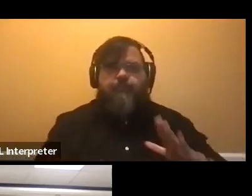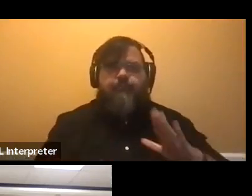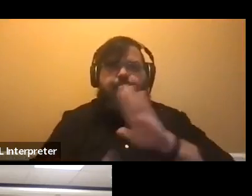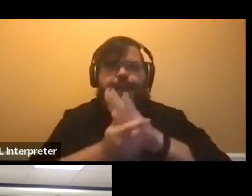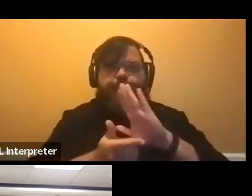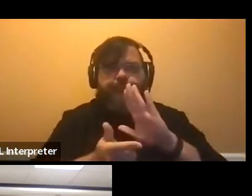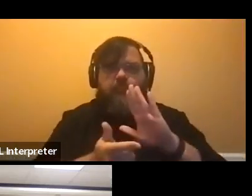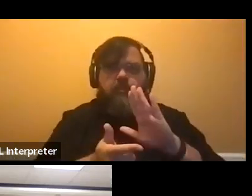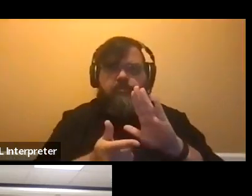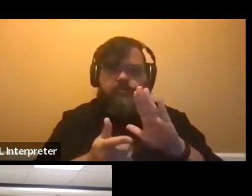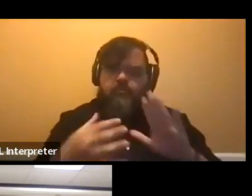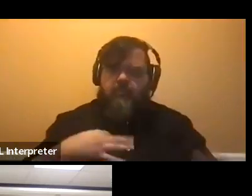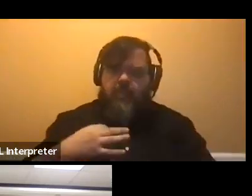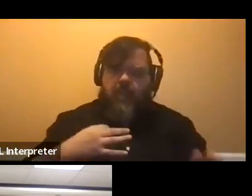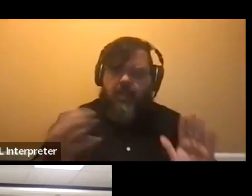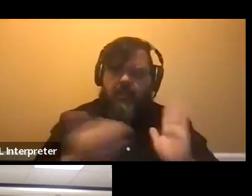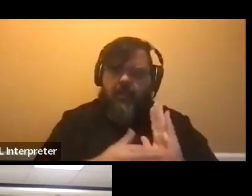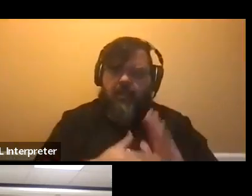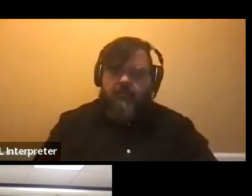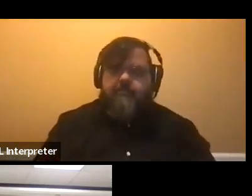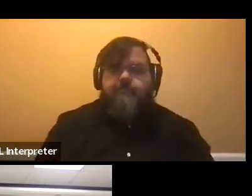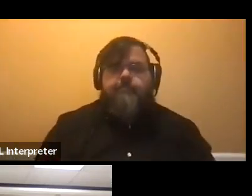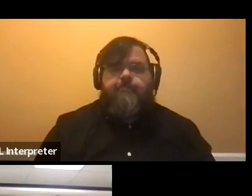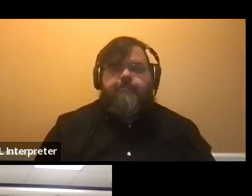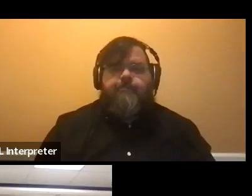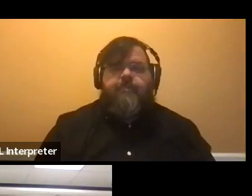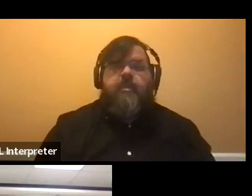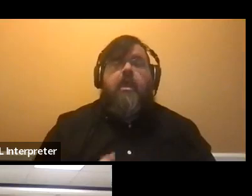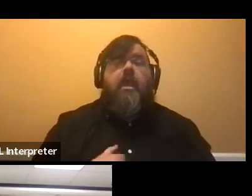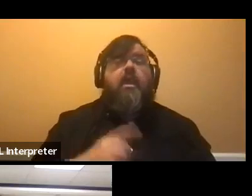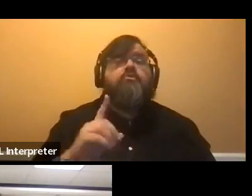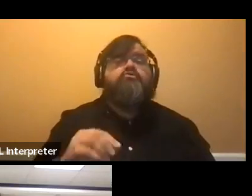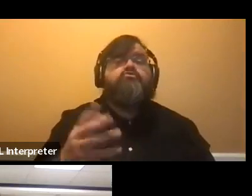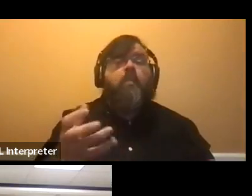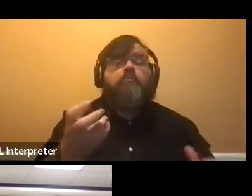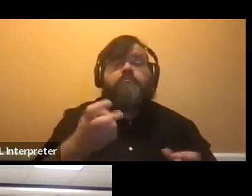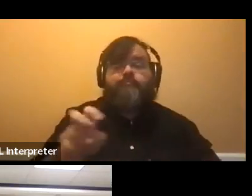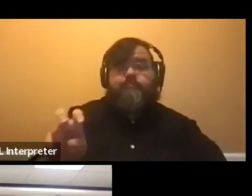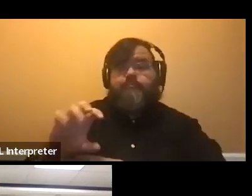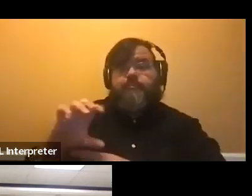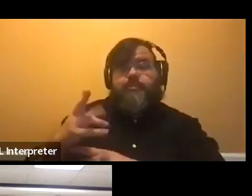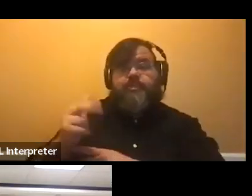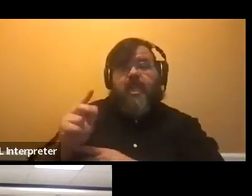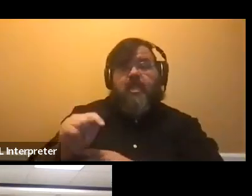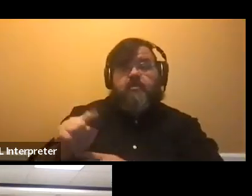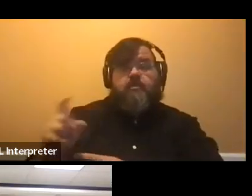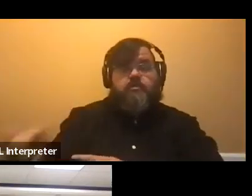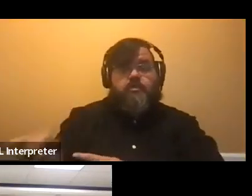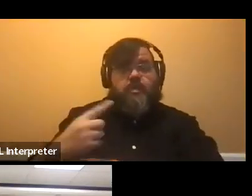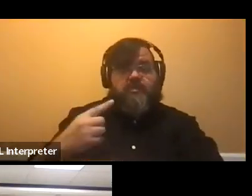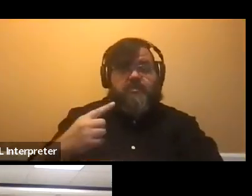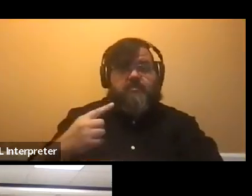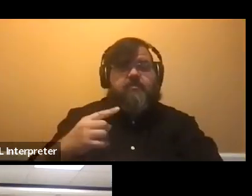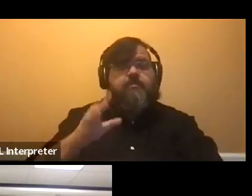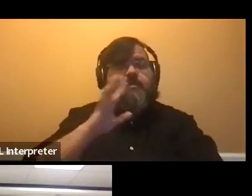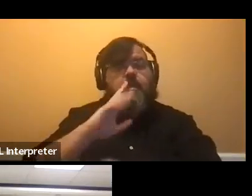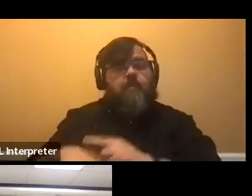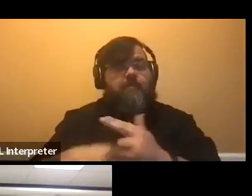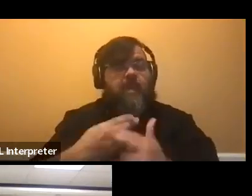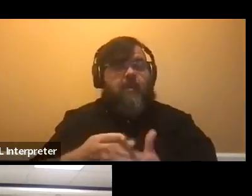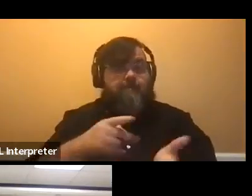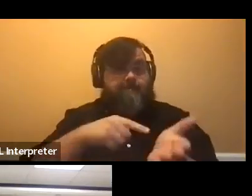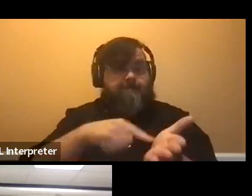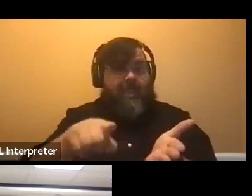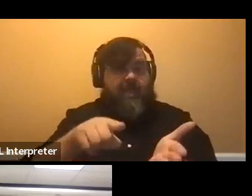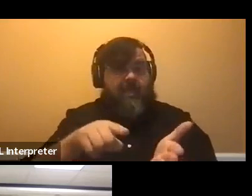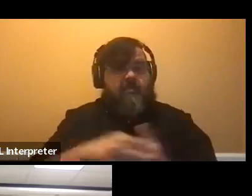Um, I do want to switch to the chat because we did get a question. Um, it is about paying for the honors program. The question is from